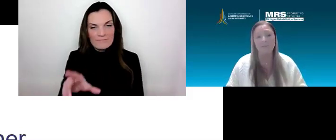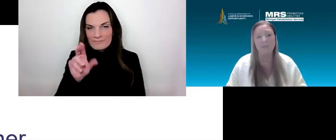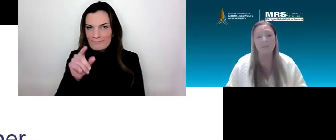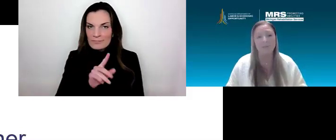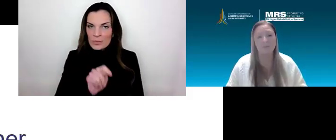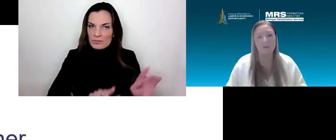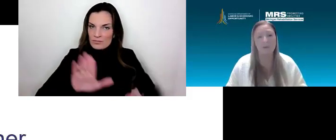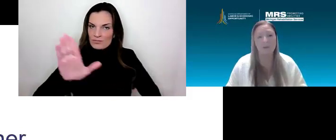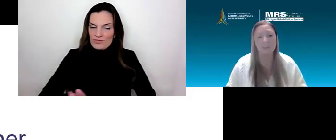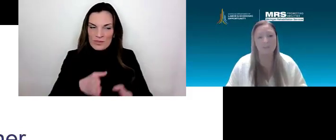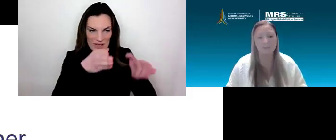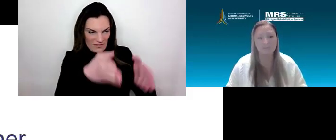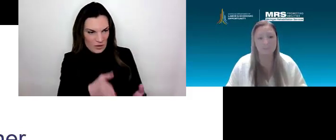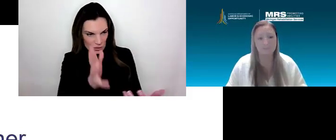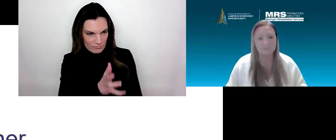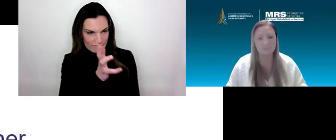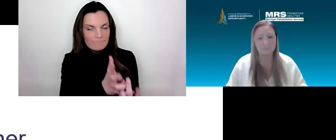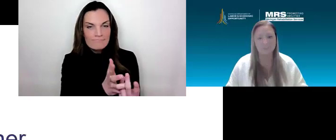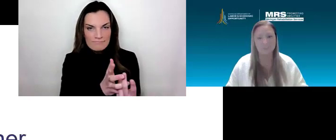those expectations are.